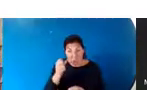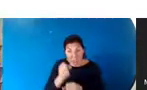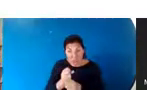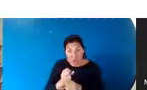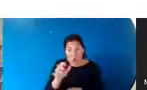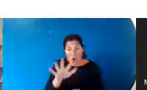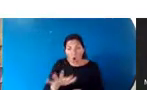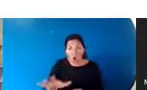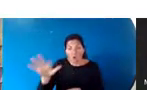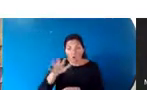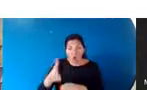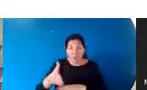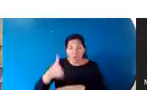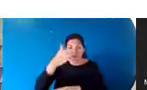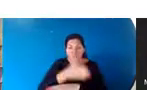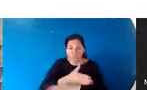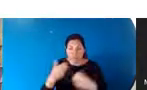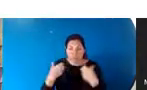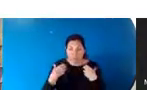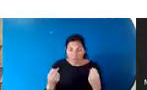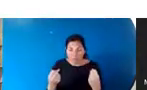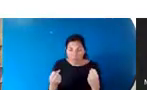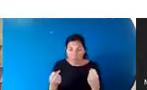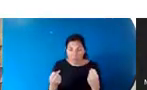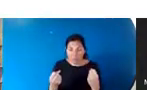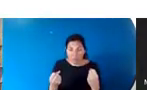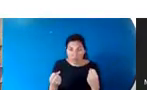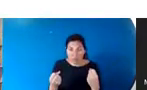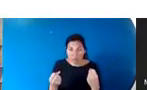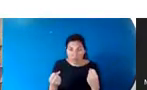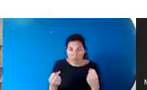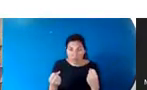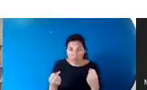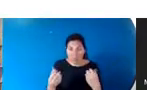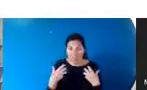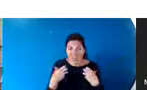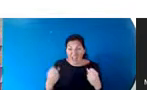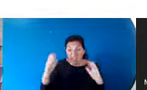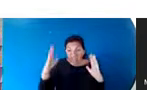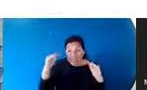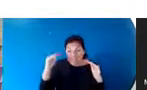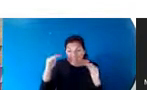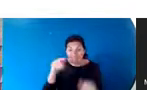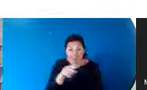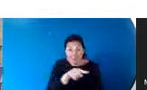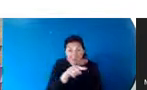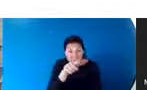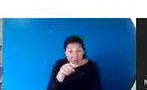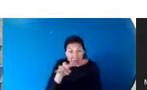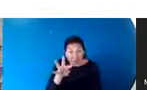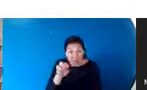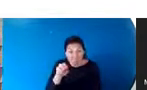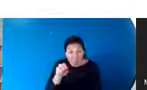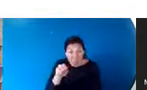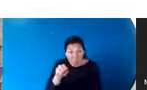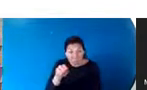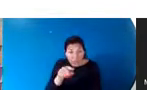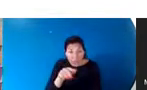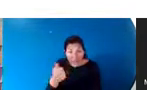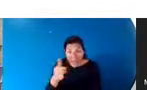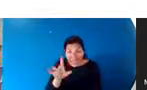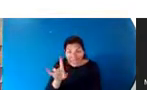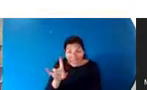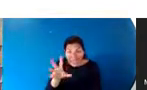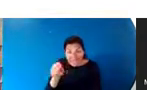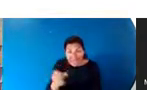improvement in health. Our overall improvement in health. Our health trundled along as life expectancy to about 40, as you see here, until about 1850. And then from 1850